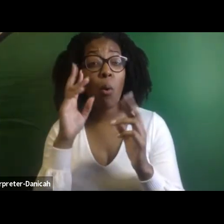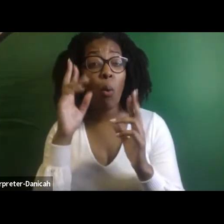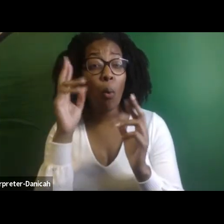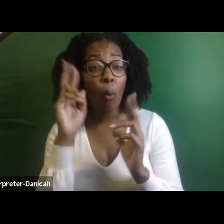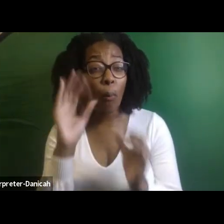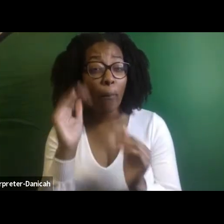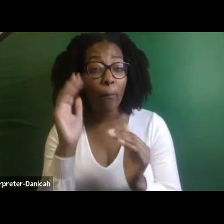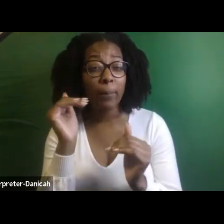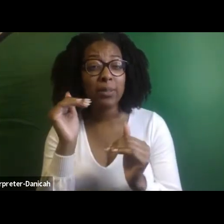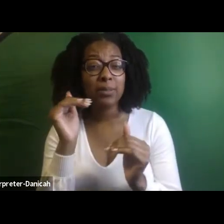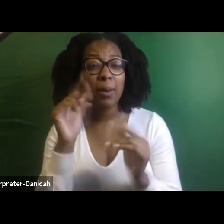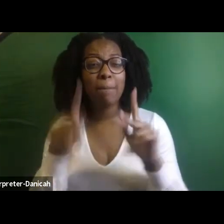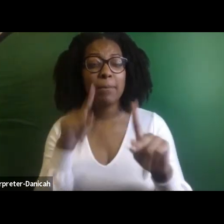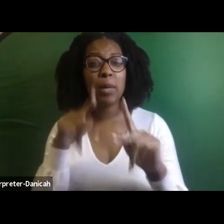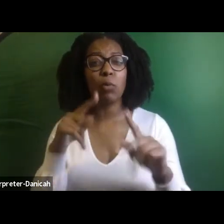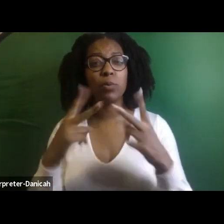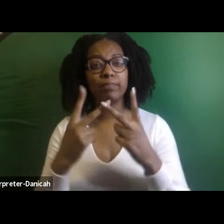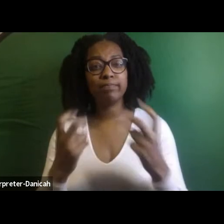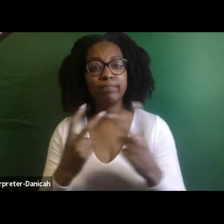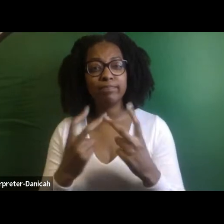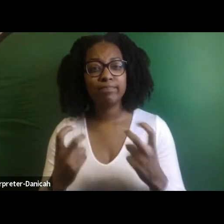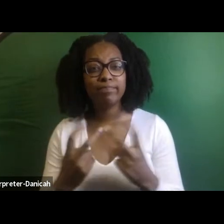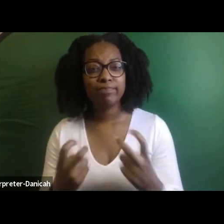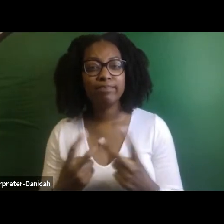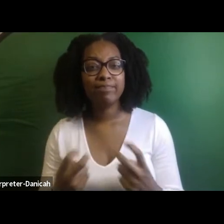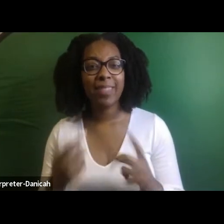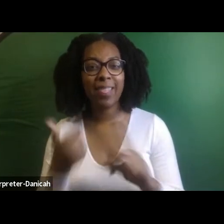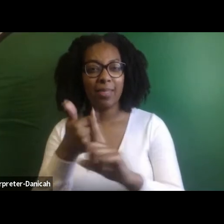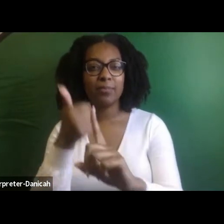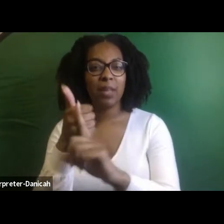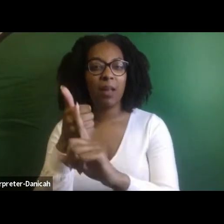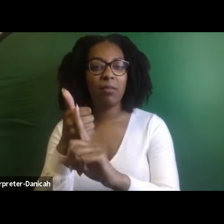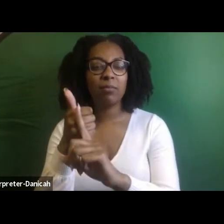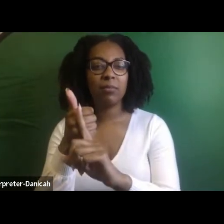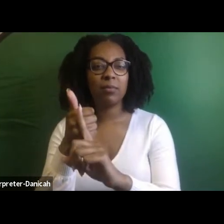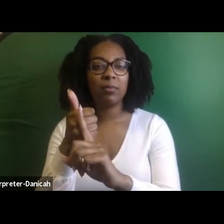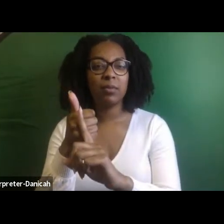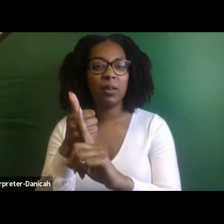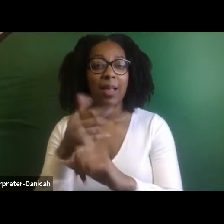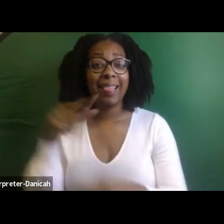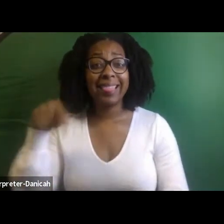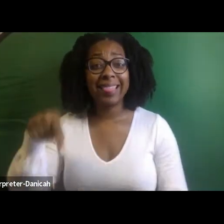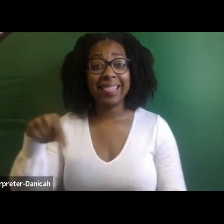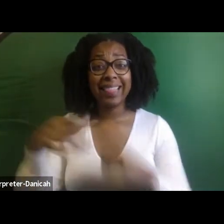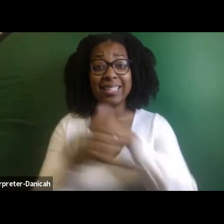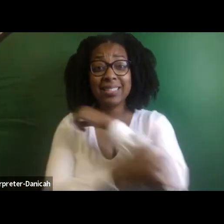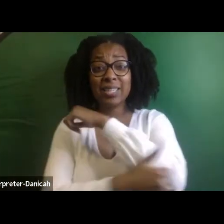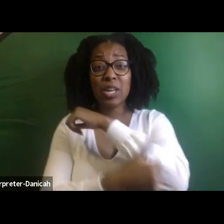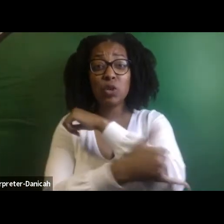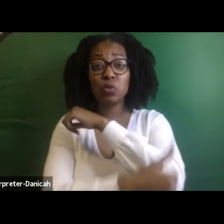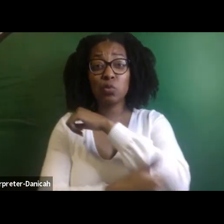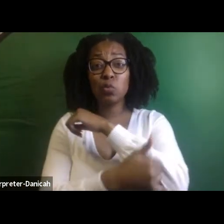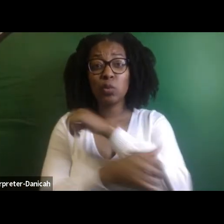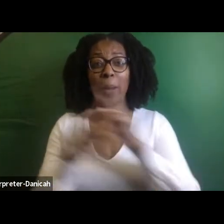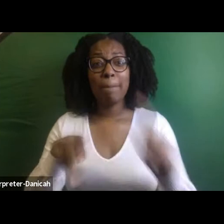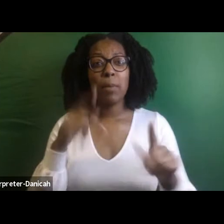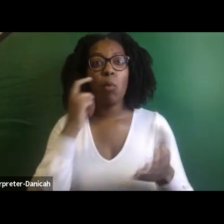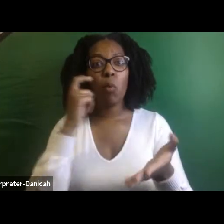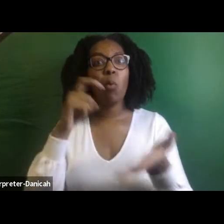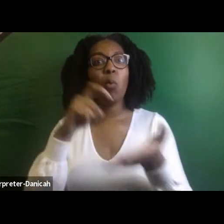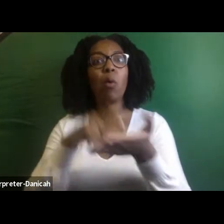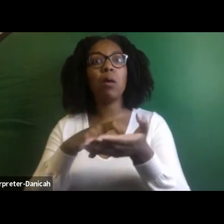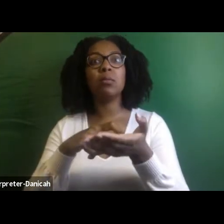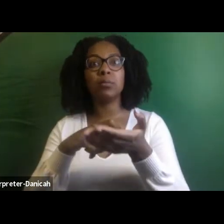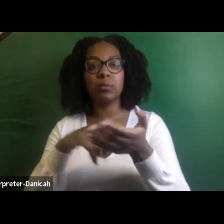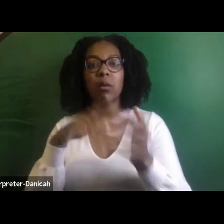and the construct of systemic racism in this country. And they did. And so that was really good. I mean, cause